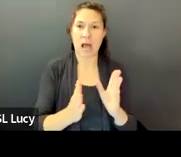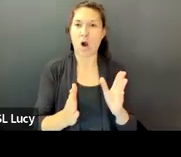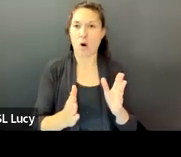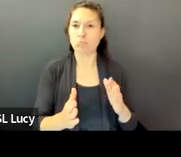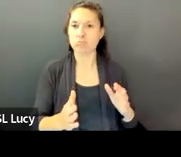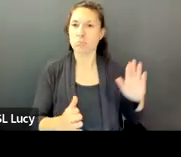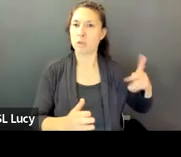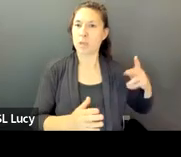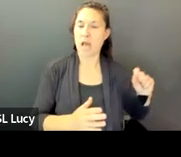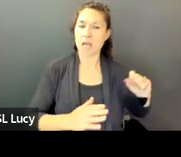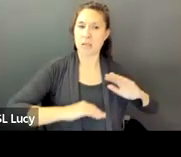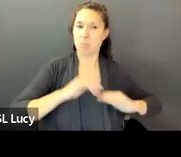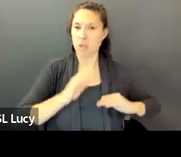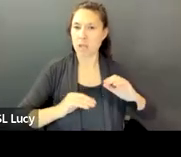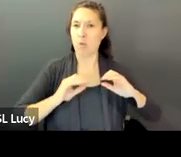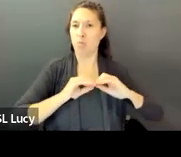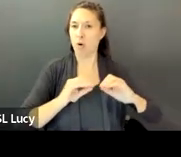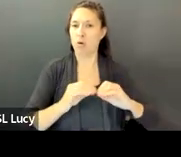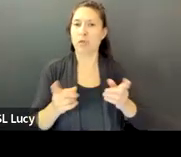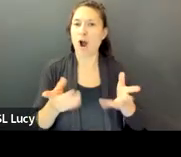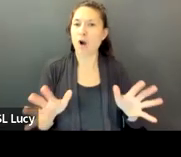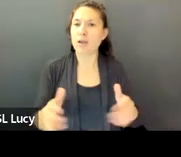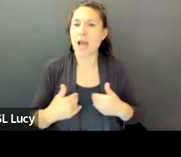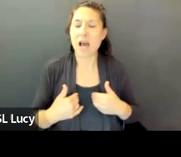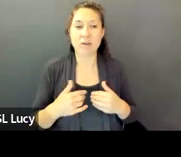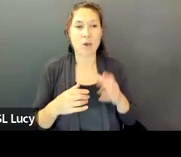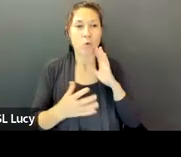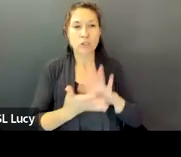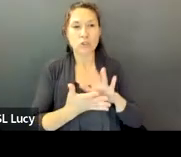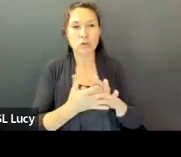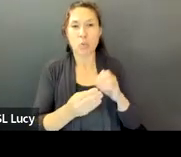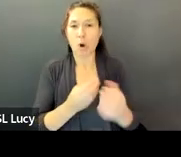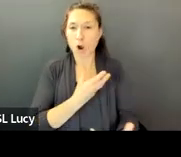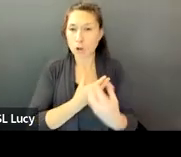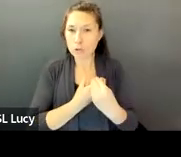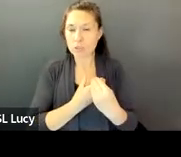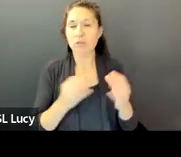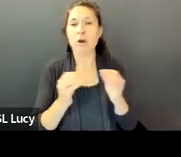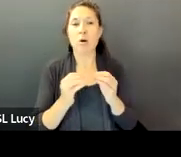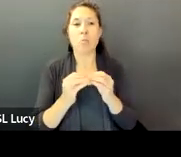creating a school that is more inclusive and more sustainable for the long term.